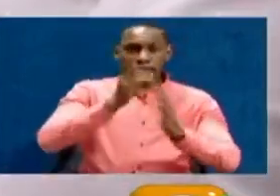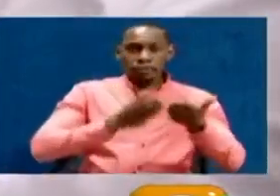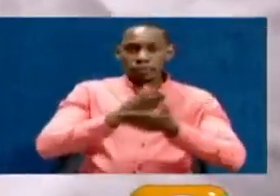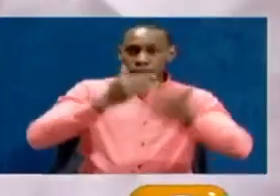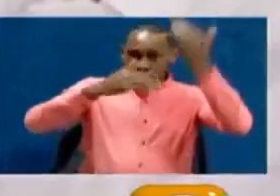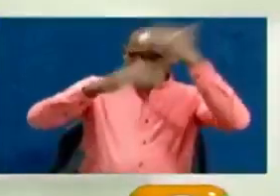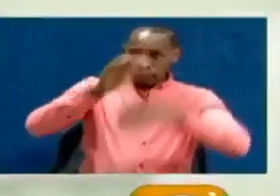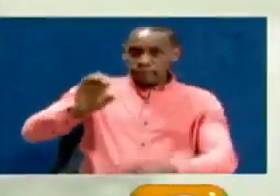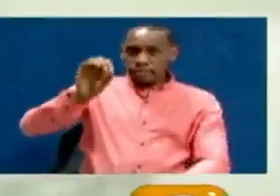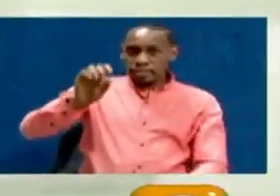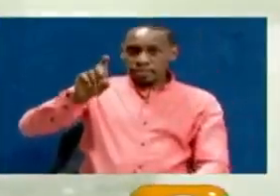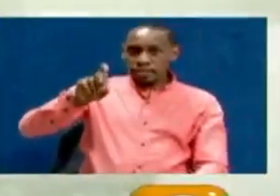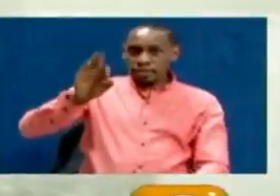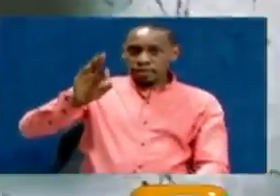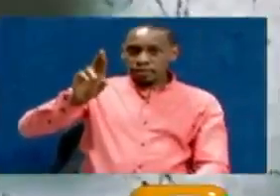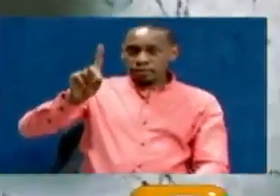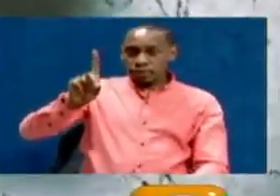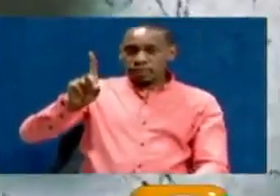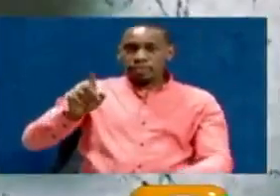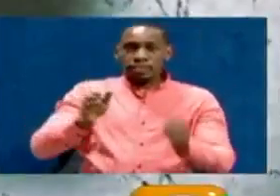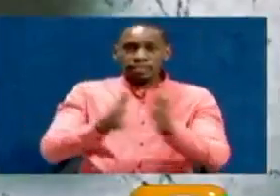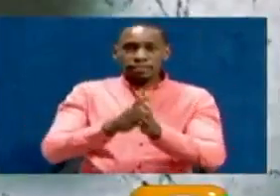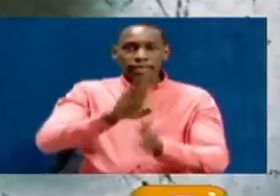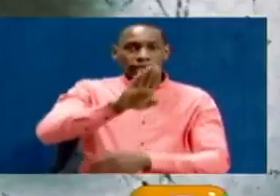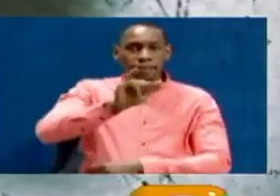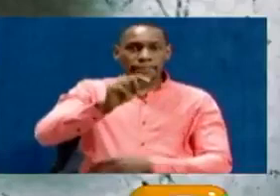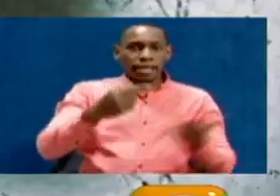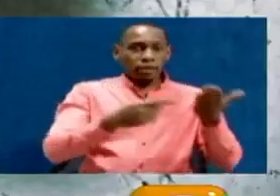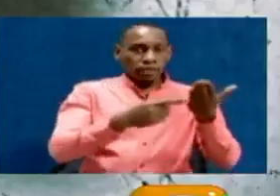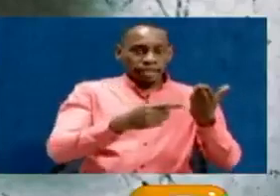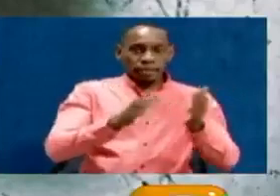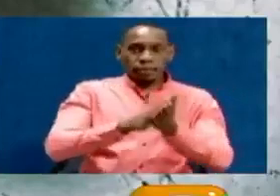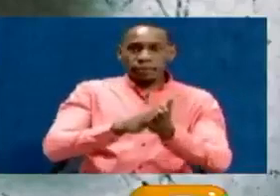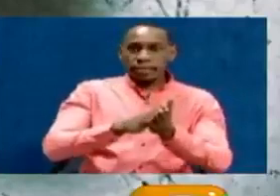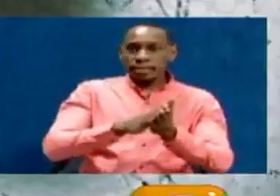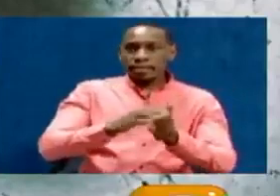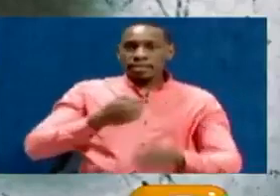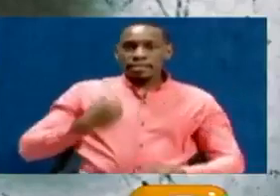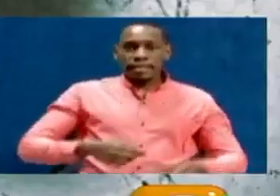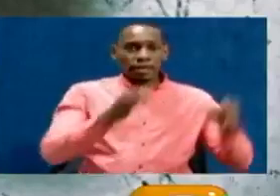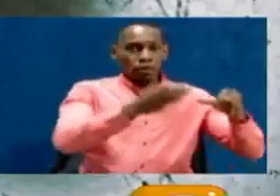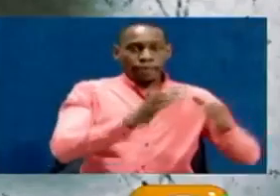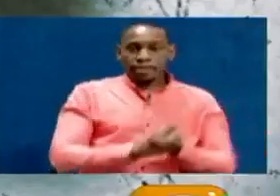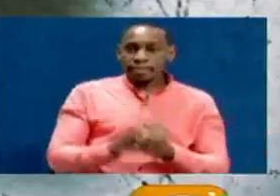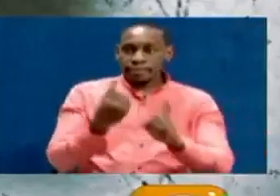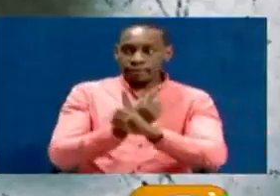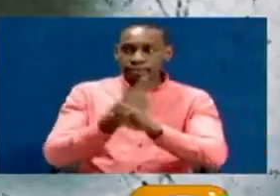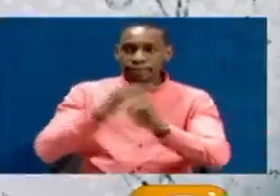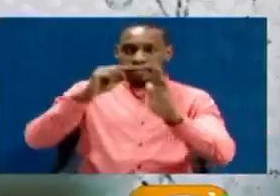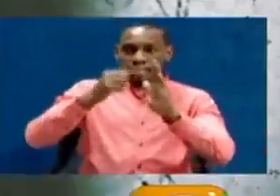by the University of Oxford and AstraZeneca, Biotech, Fonsum Pharma and Pfizer, Moderna,